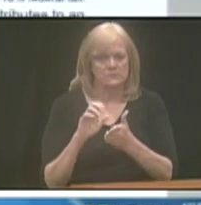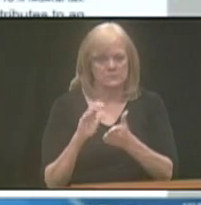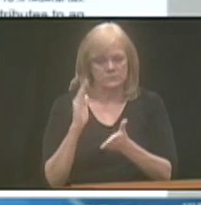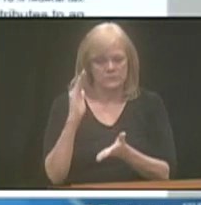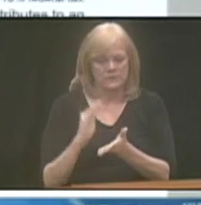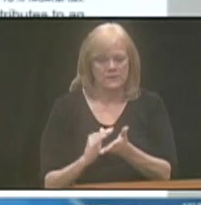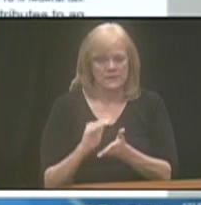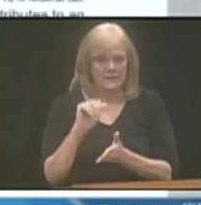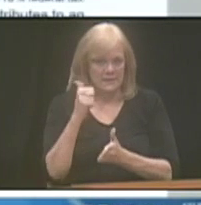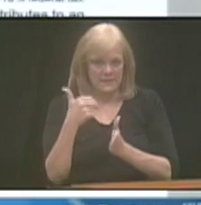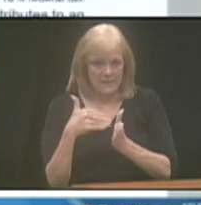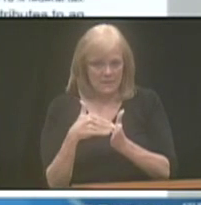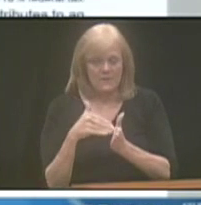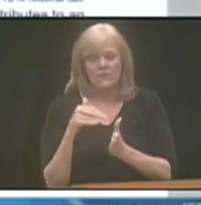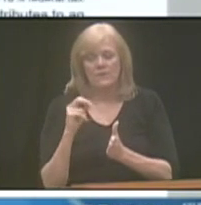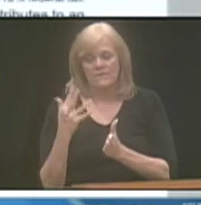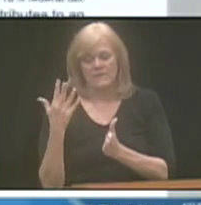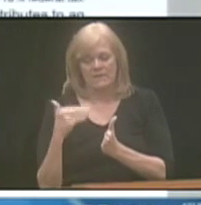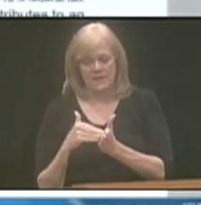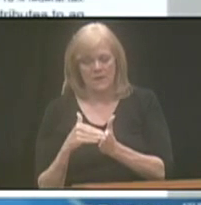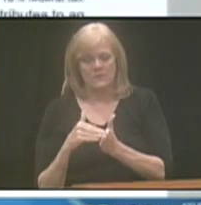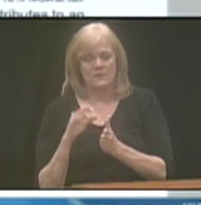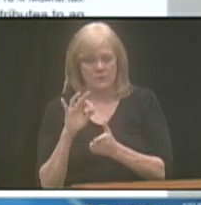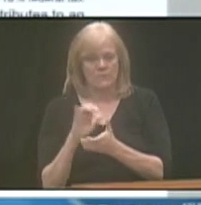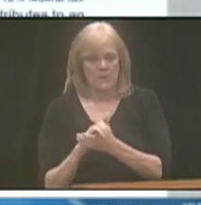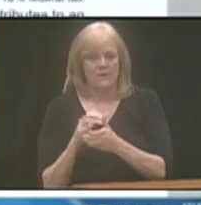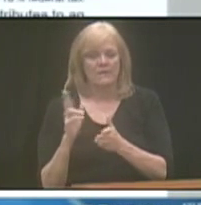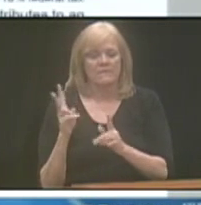or $5,000 if they're married and filing separately.